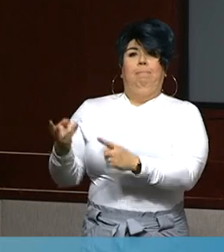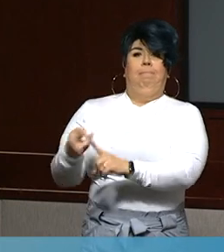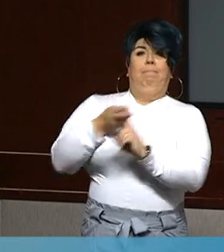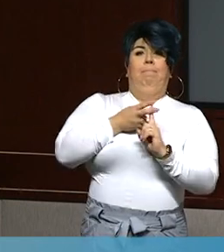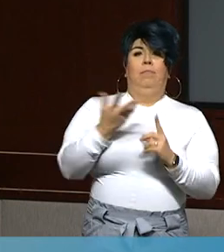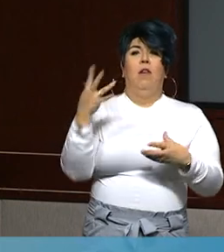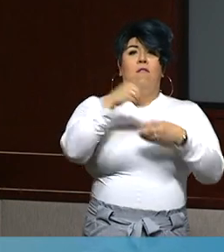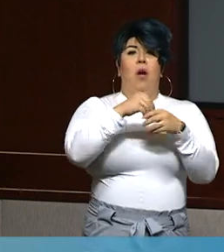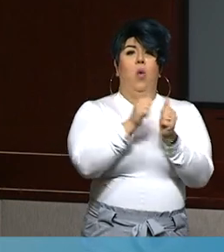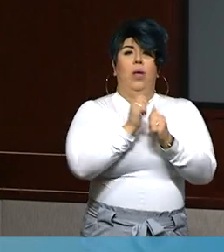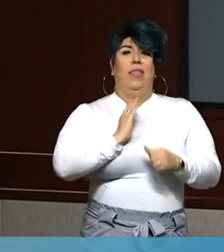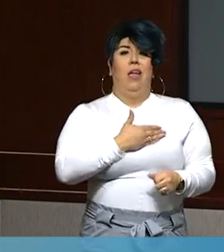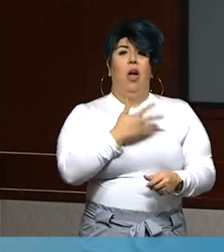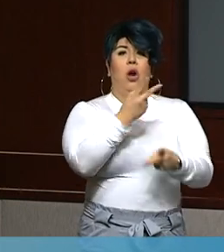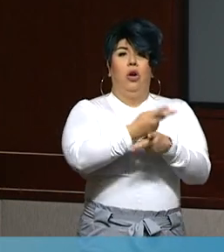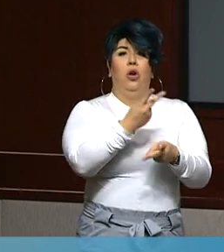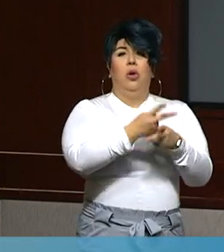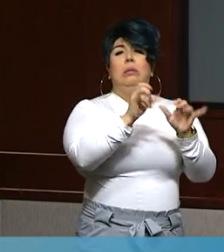system.